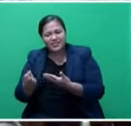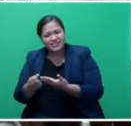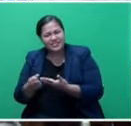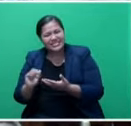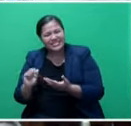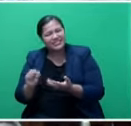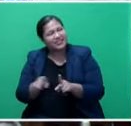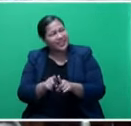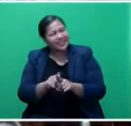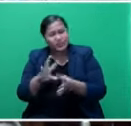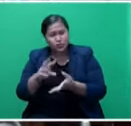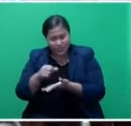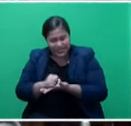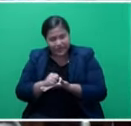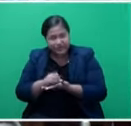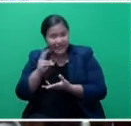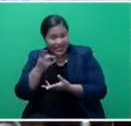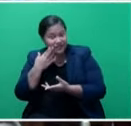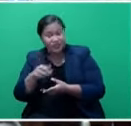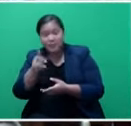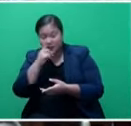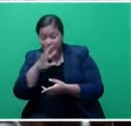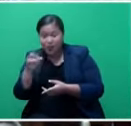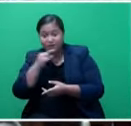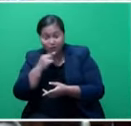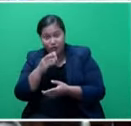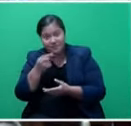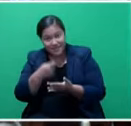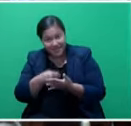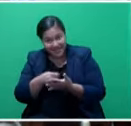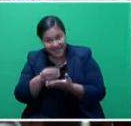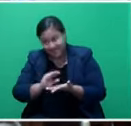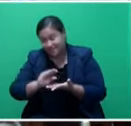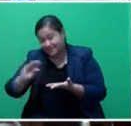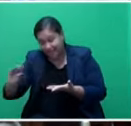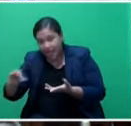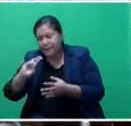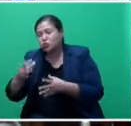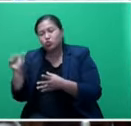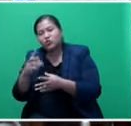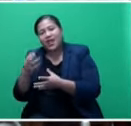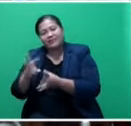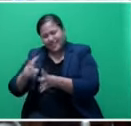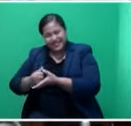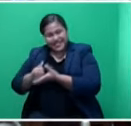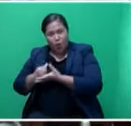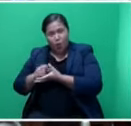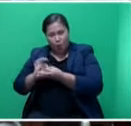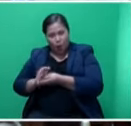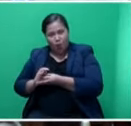of these people who are being lent this money cannot offer security. And commercial banks won't lend to people without security.